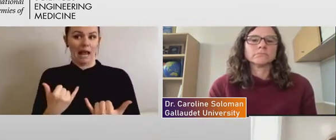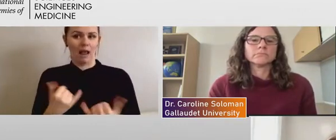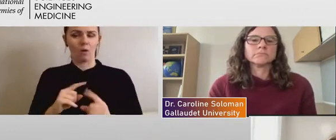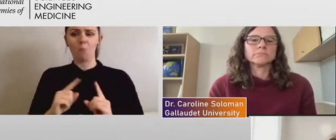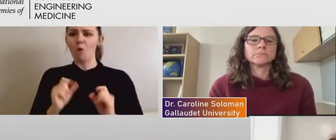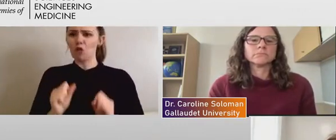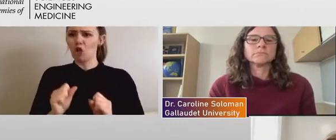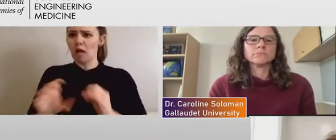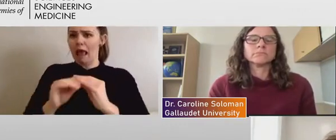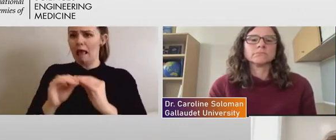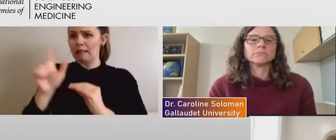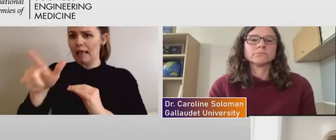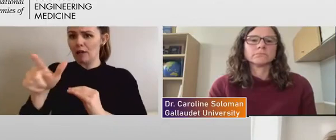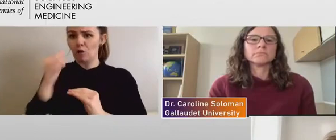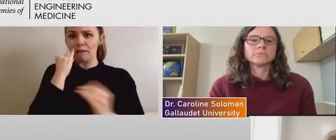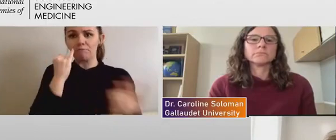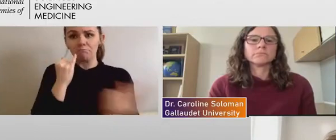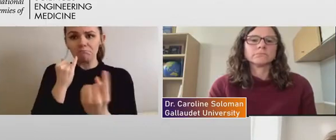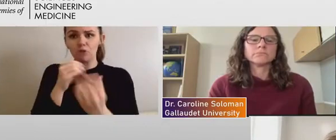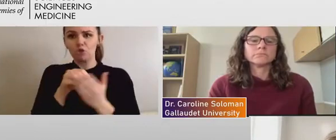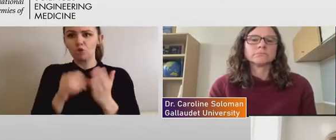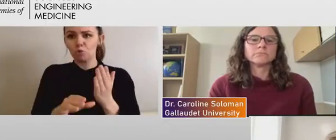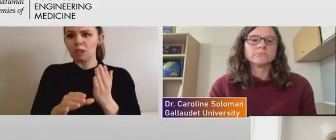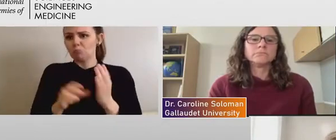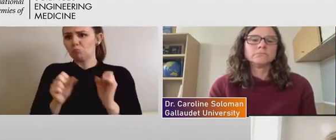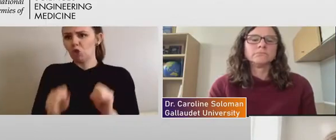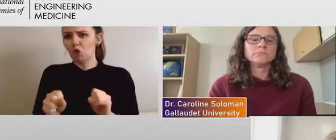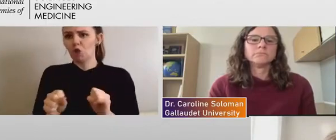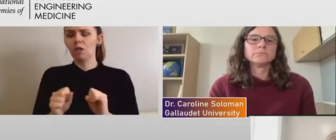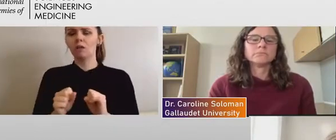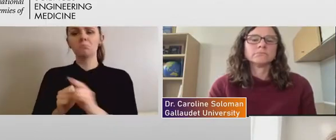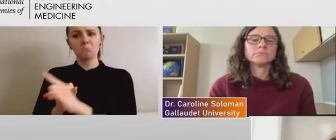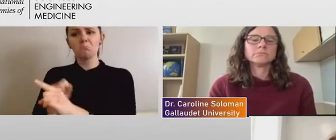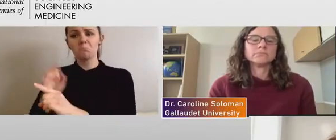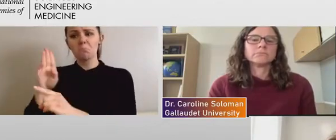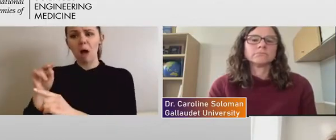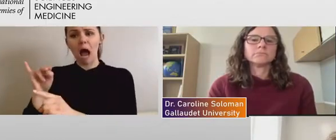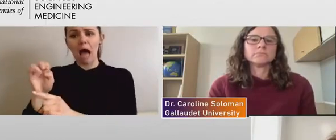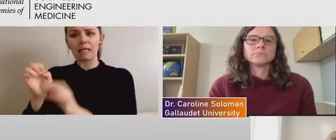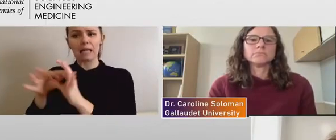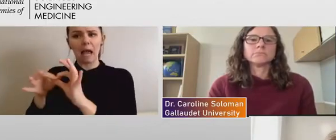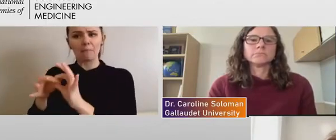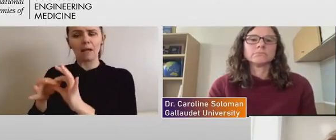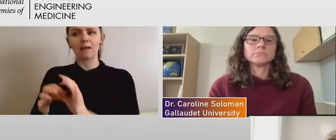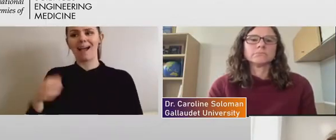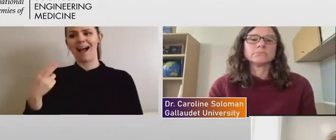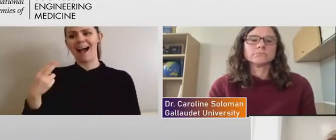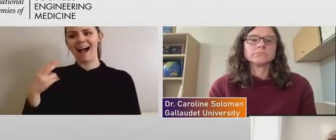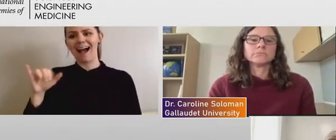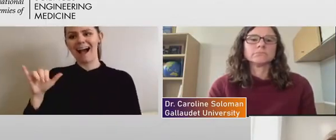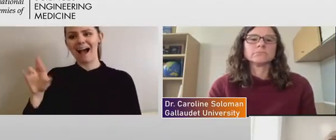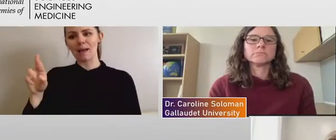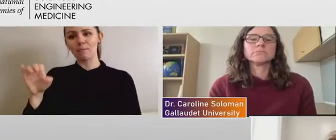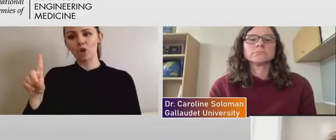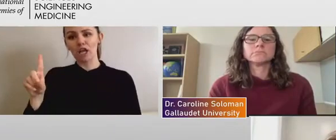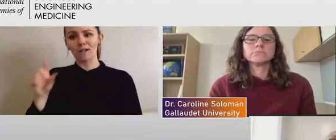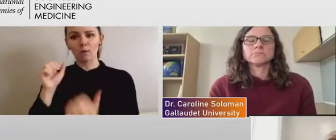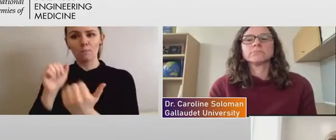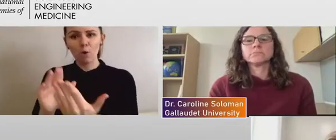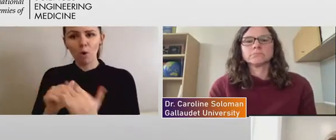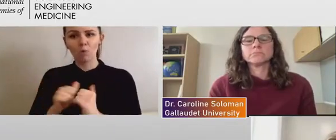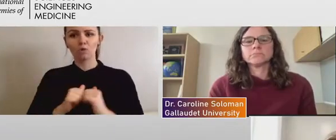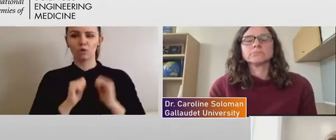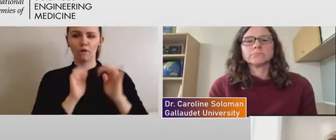and as Bonnie said this, you know, the, the hybrid approach or the virtual environments really do